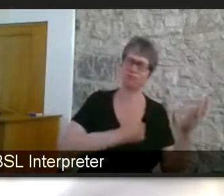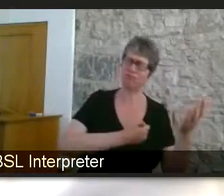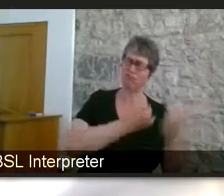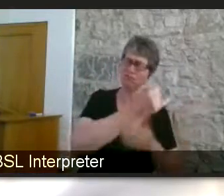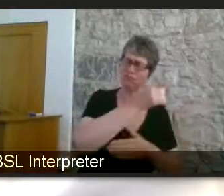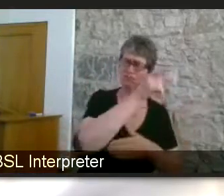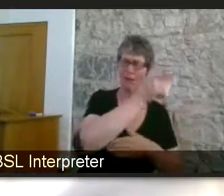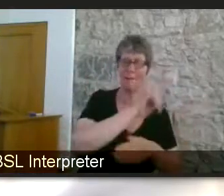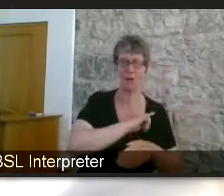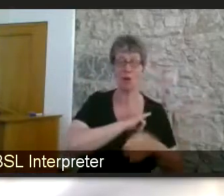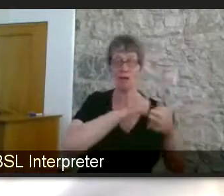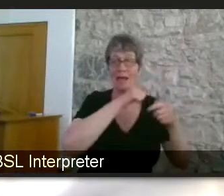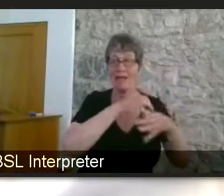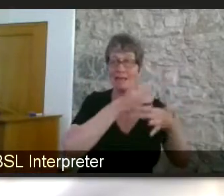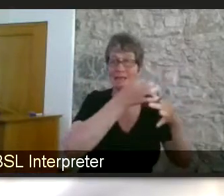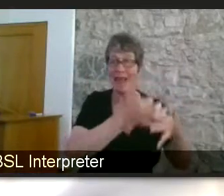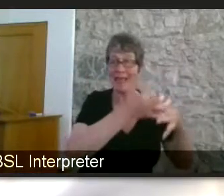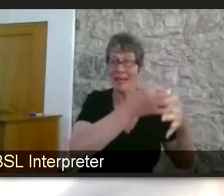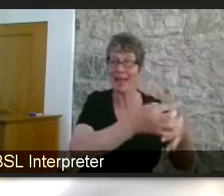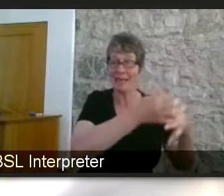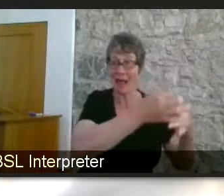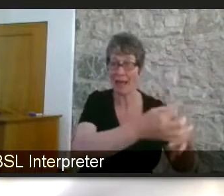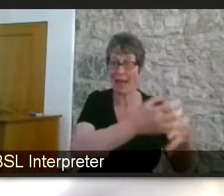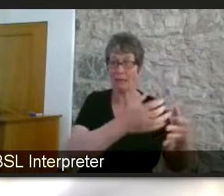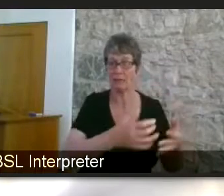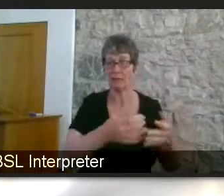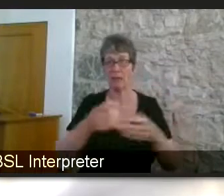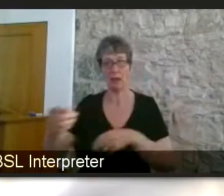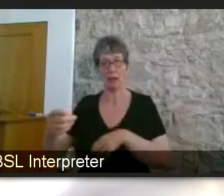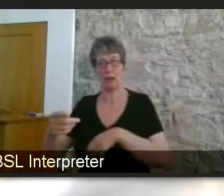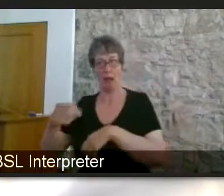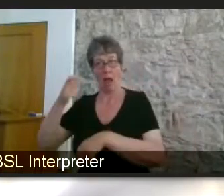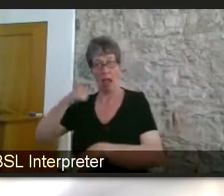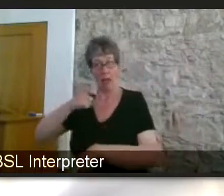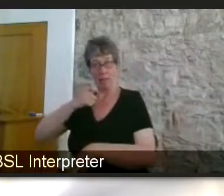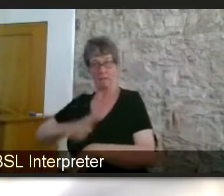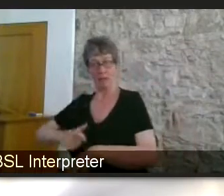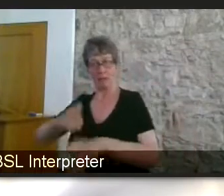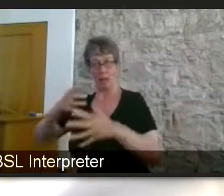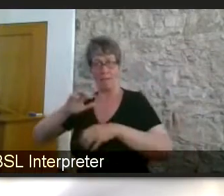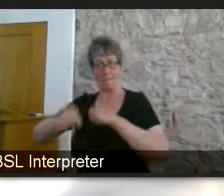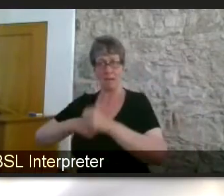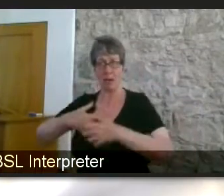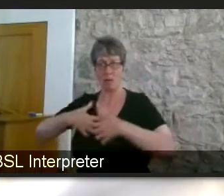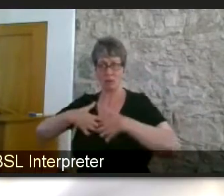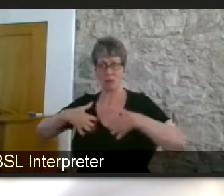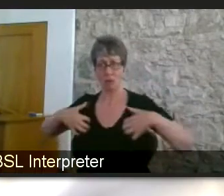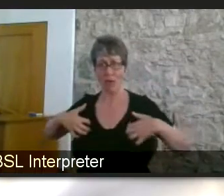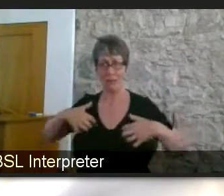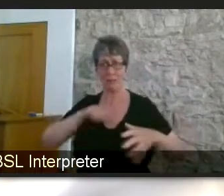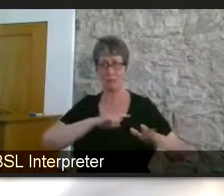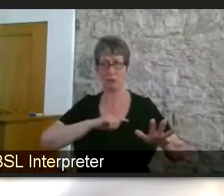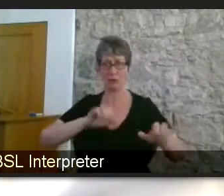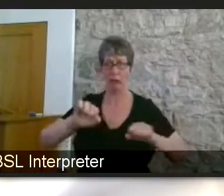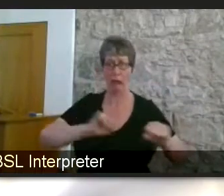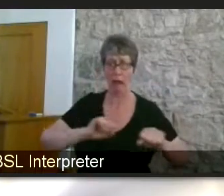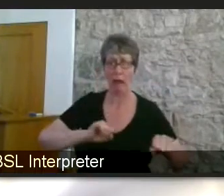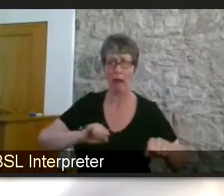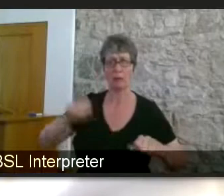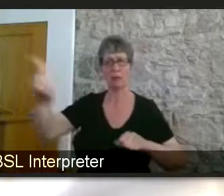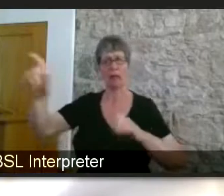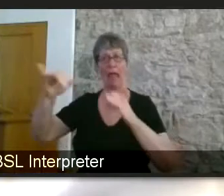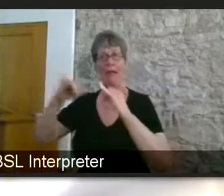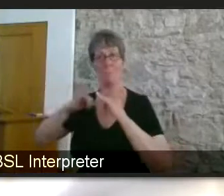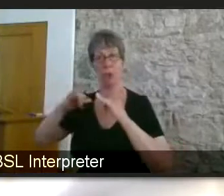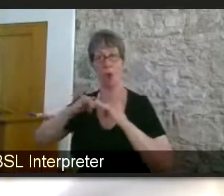getting exceptionally stressed out because they're trying to get the adjustments that they need the employer obviously doesn't know really what to do